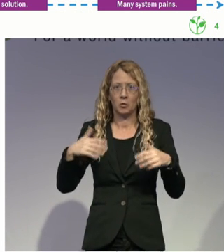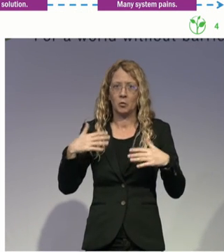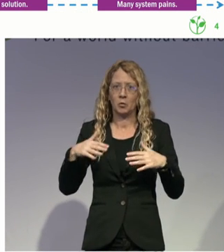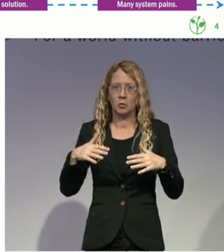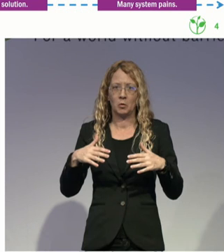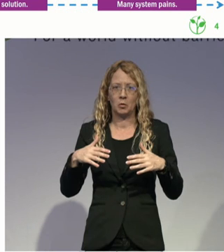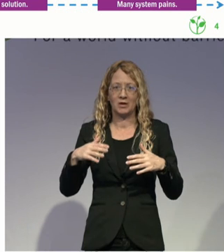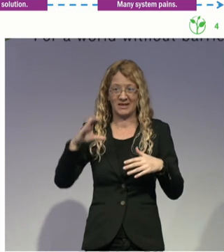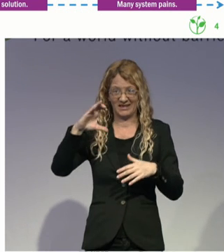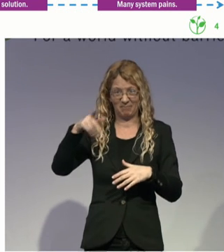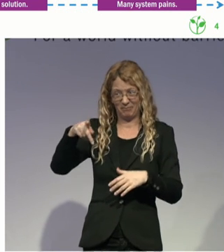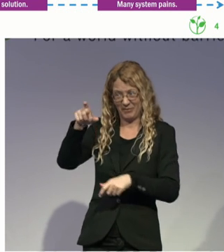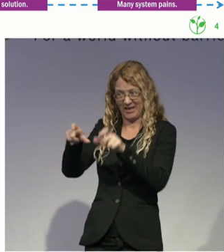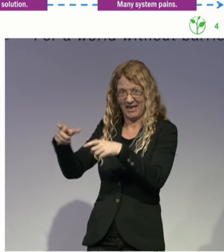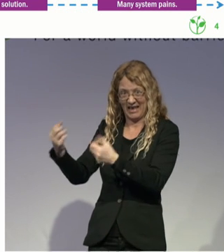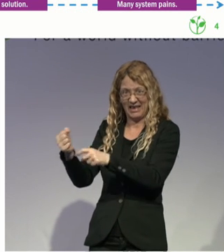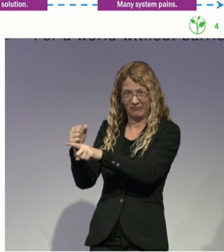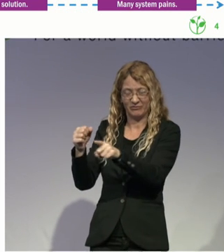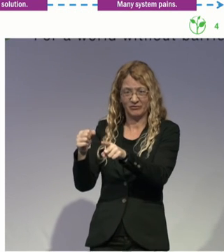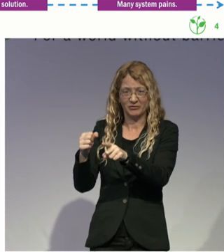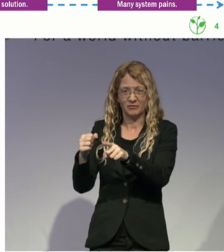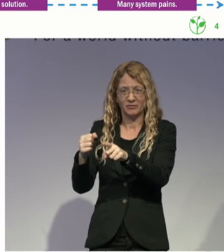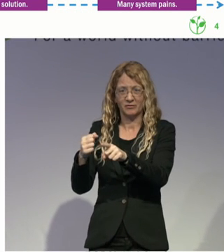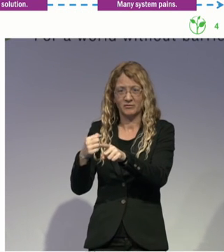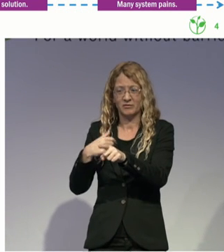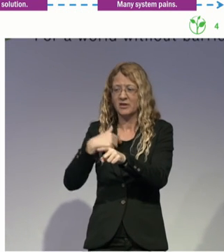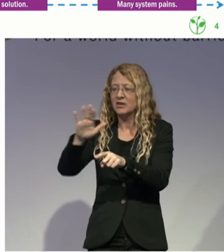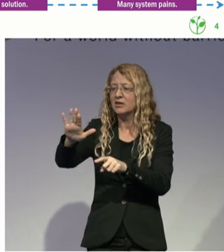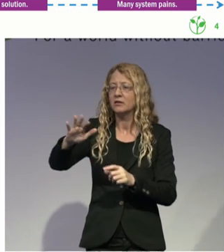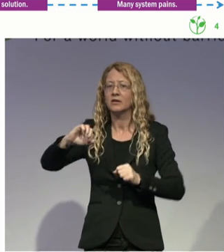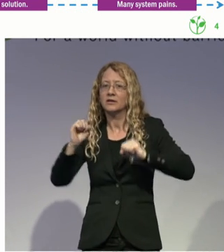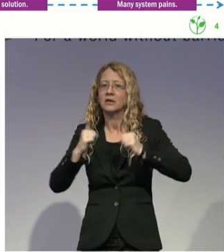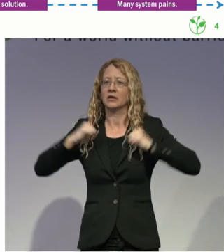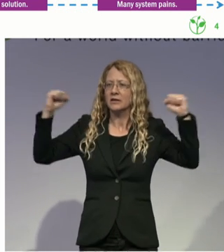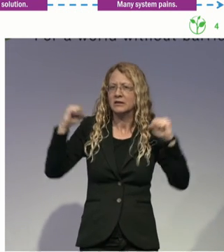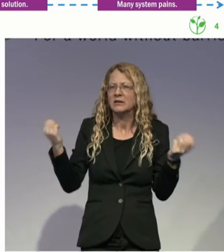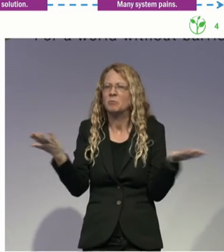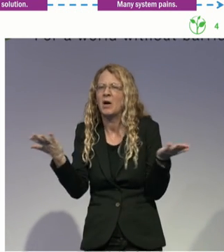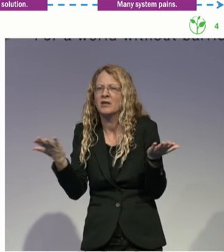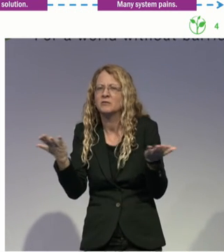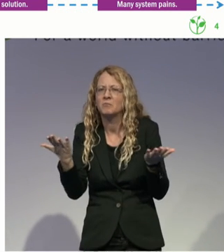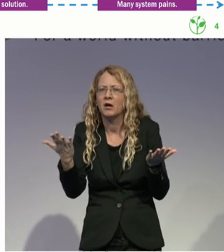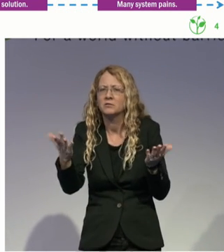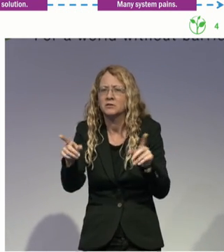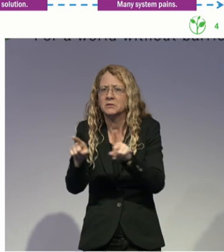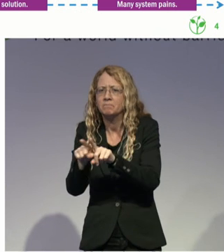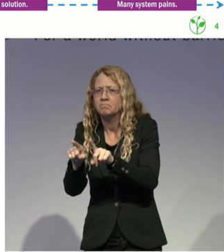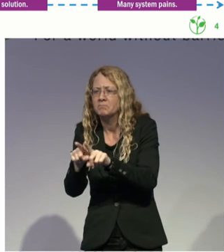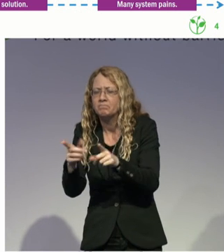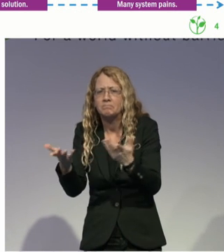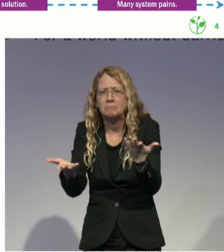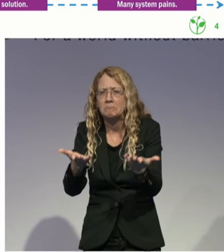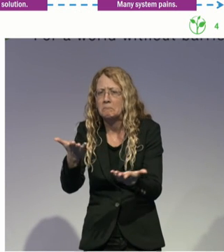solutions that we found in the market were not evidence-based, were not effective, were not designed around